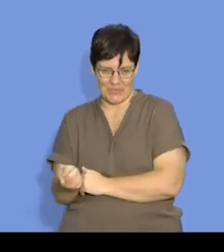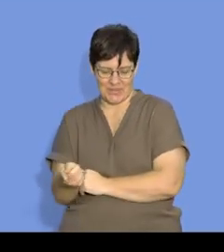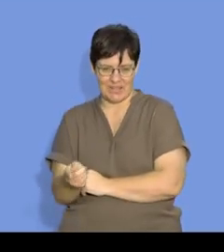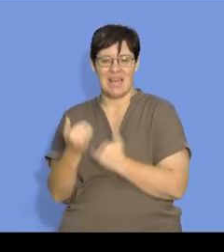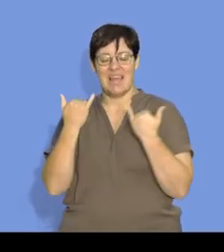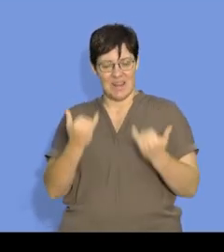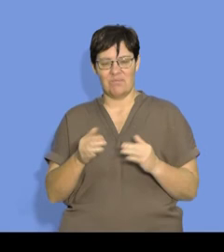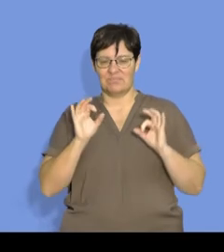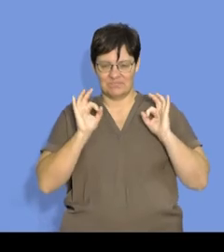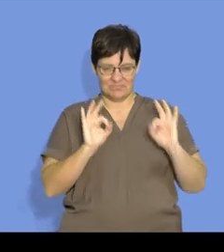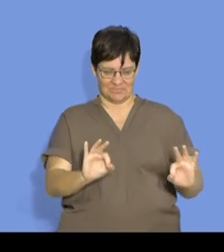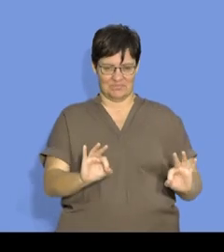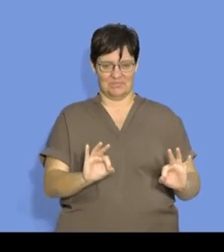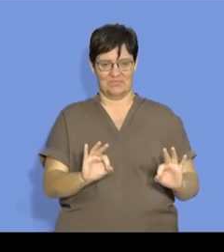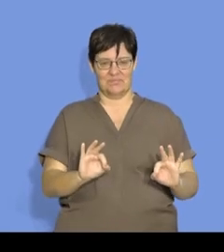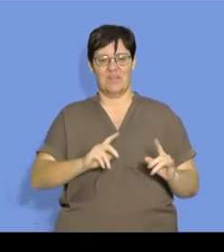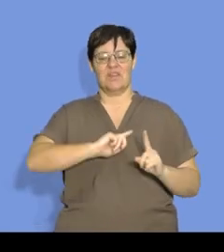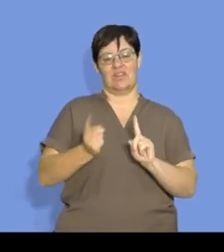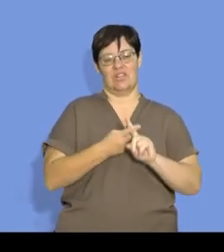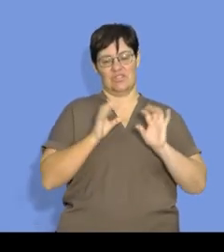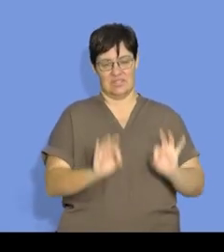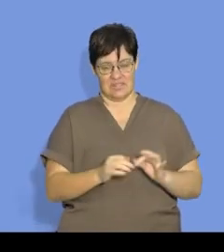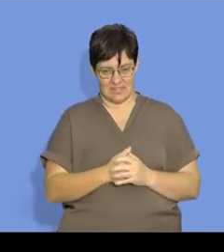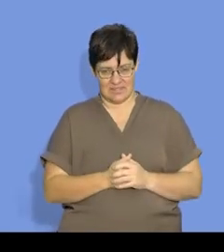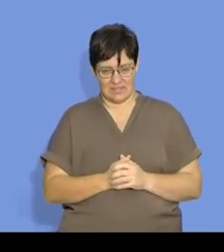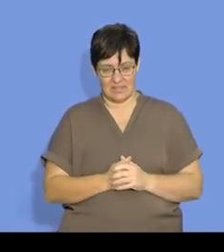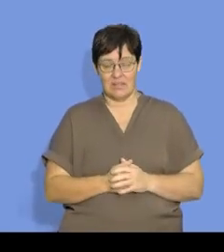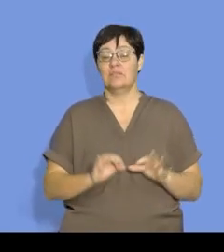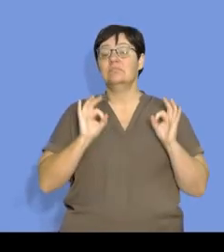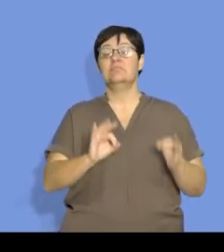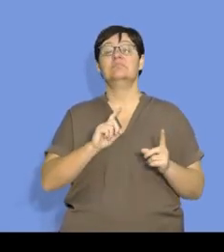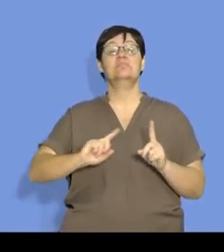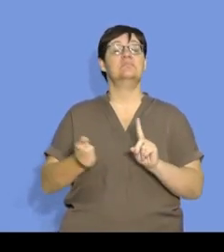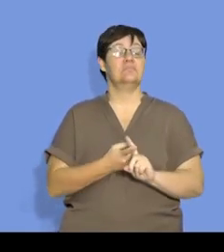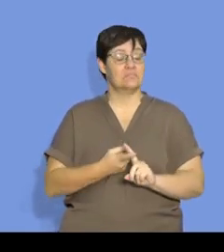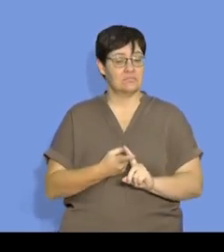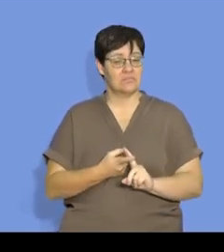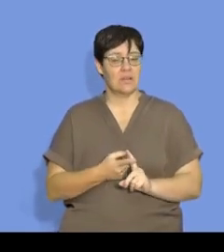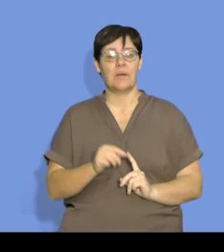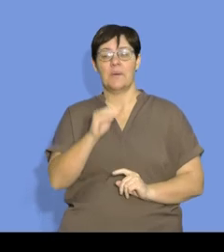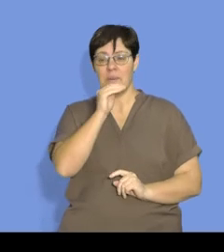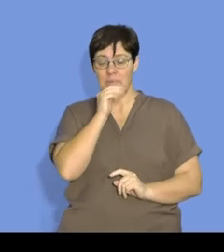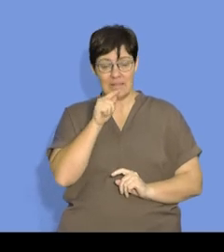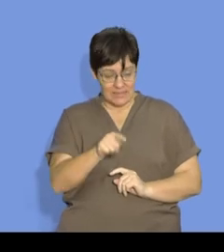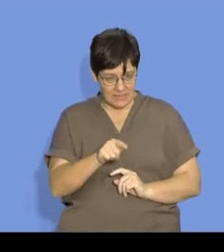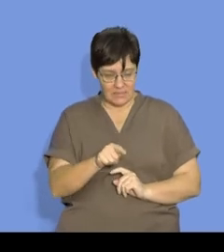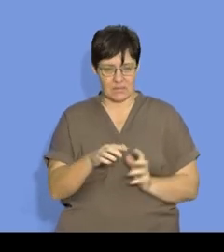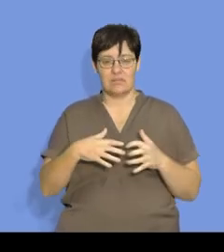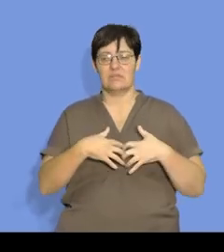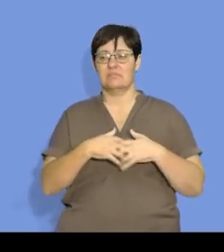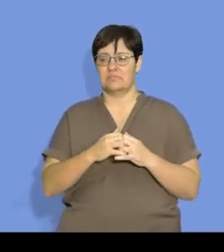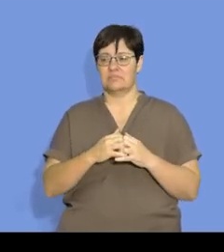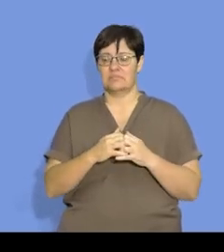that that is an effective collision. An effective collision will go over